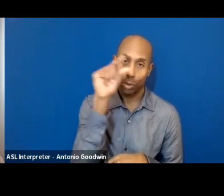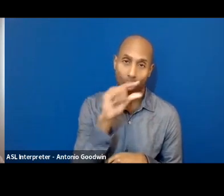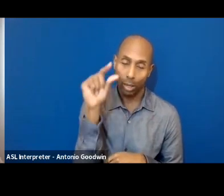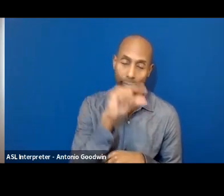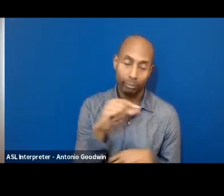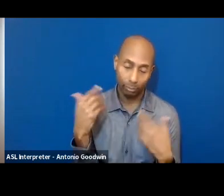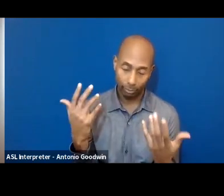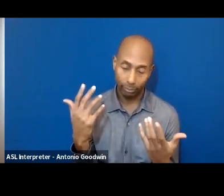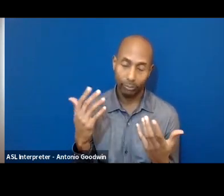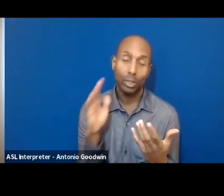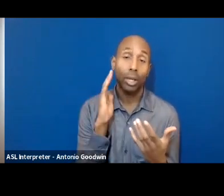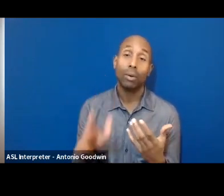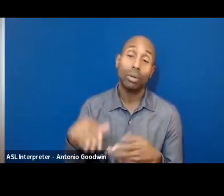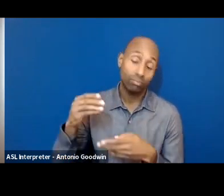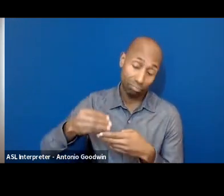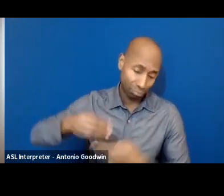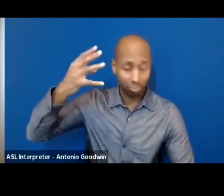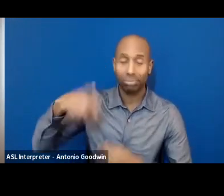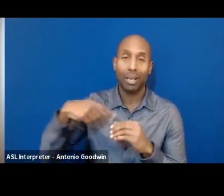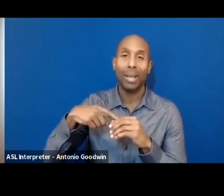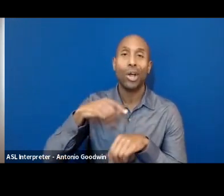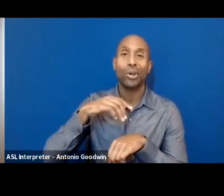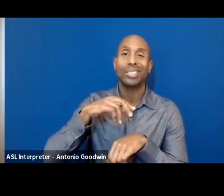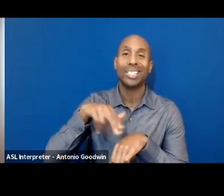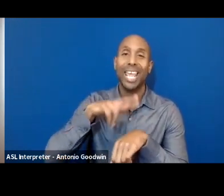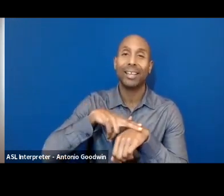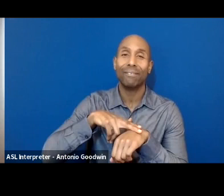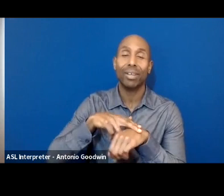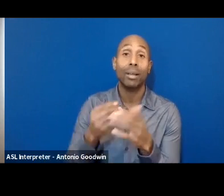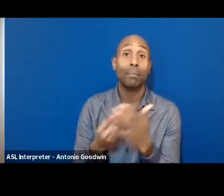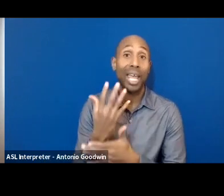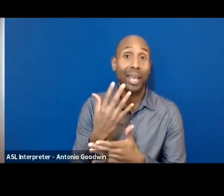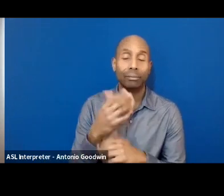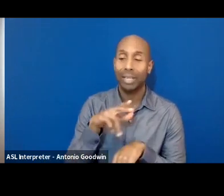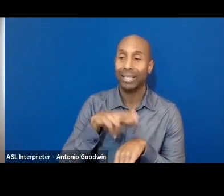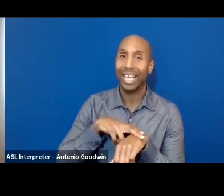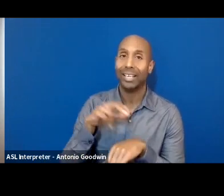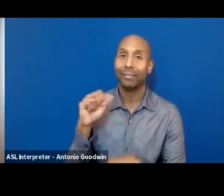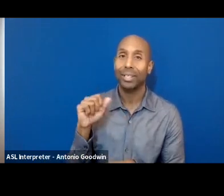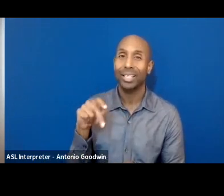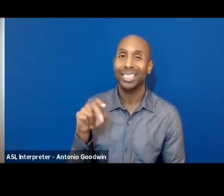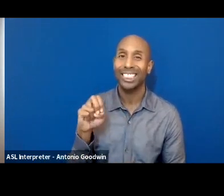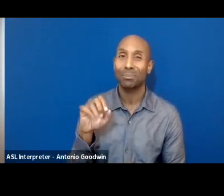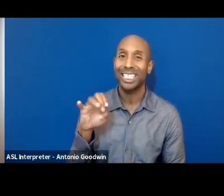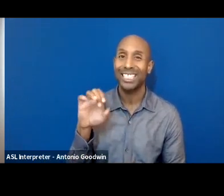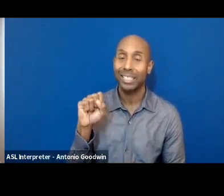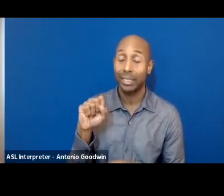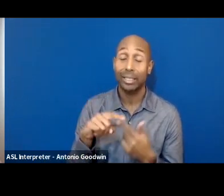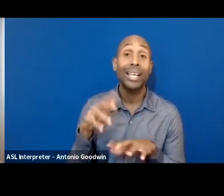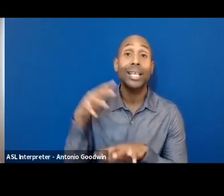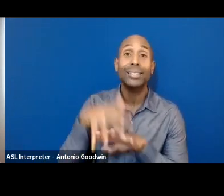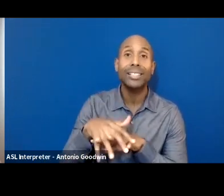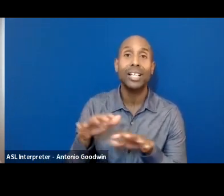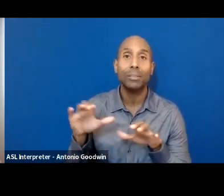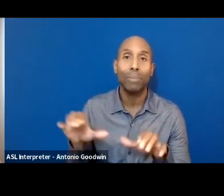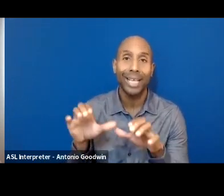of responses about native plants, native species, indigenous practices. practices. A good resource is